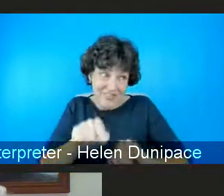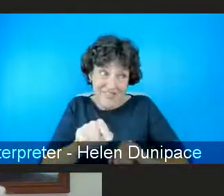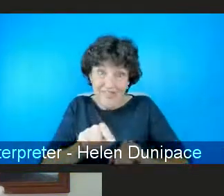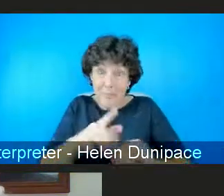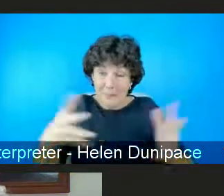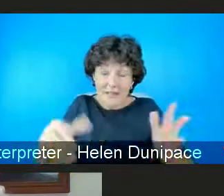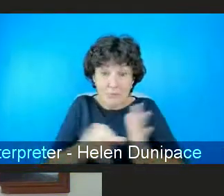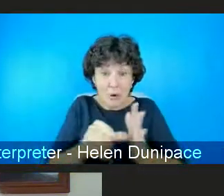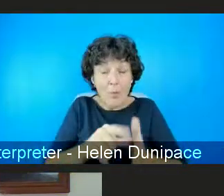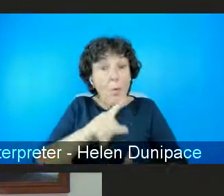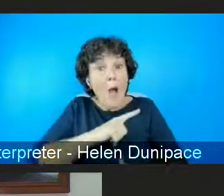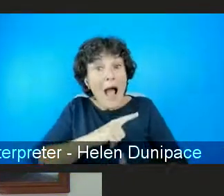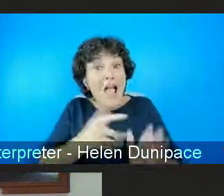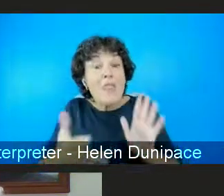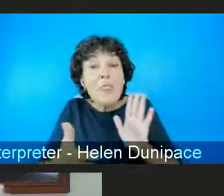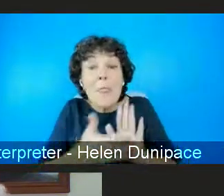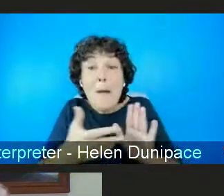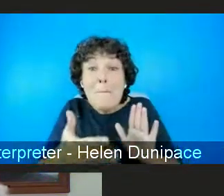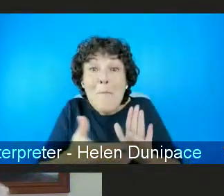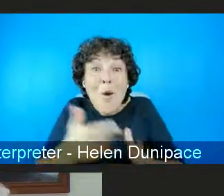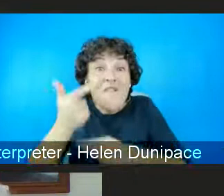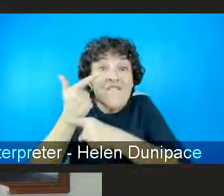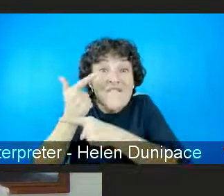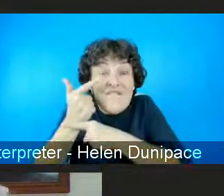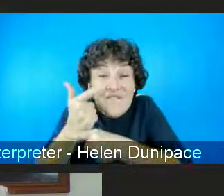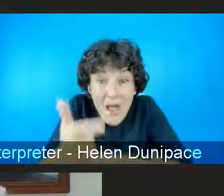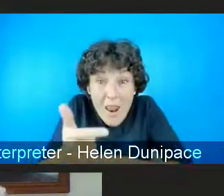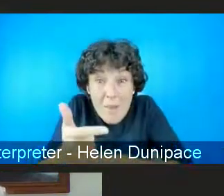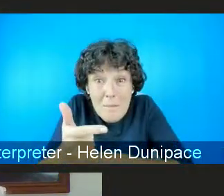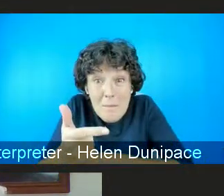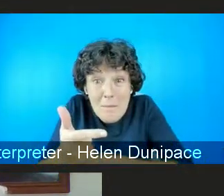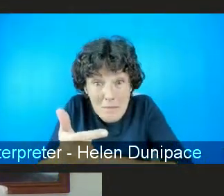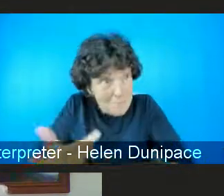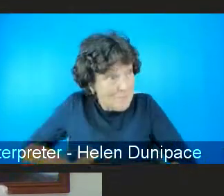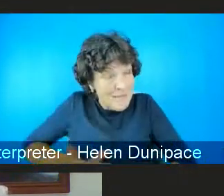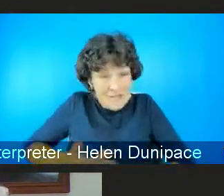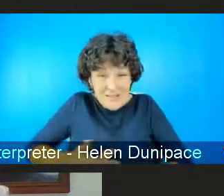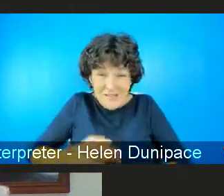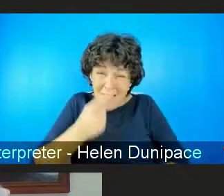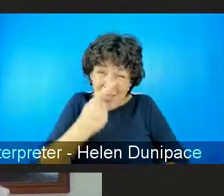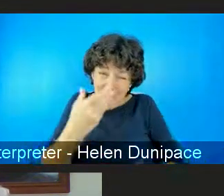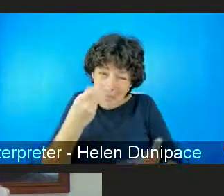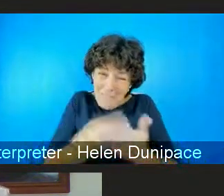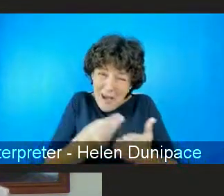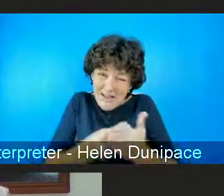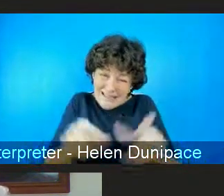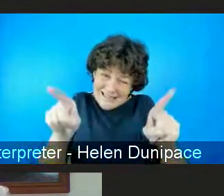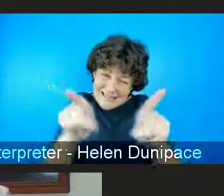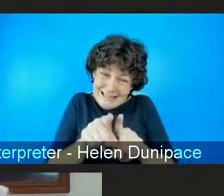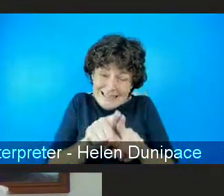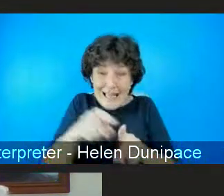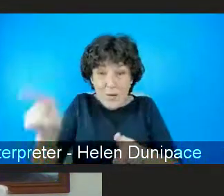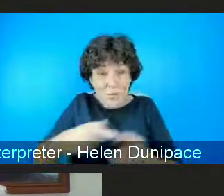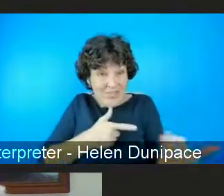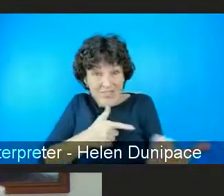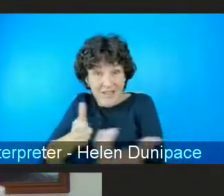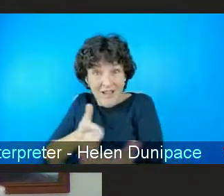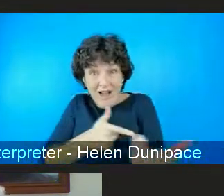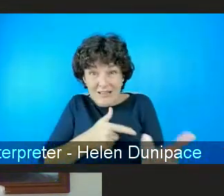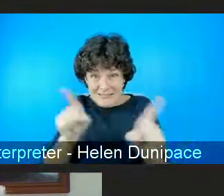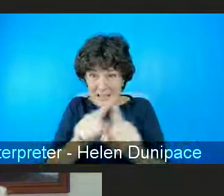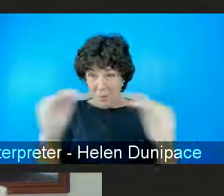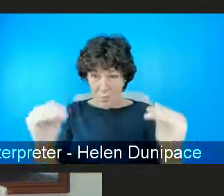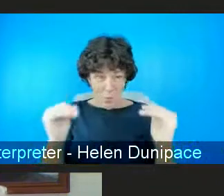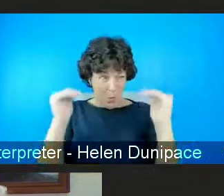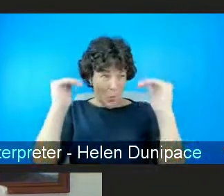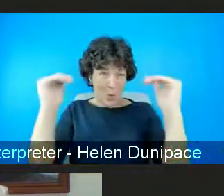uh can competes with the arms industry globally in terms of how much money it makes and there are significant